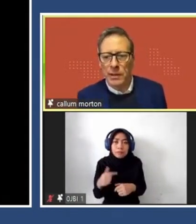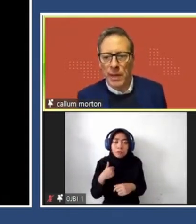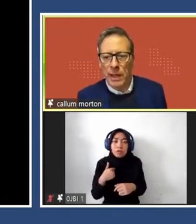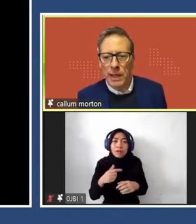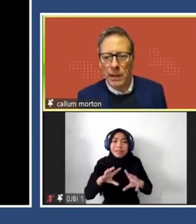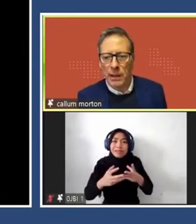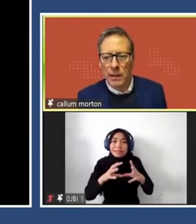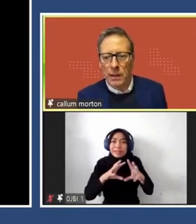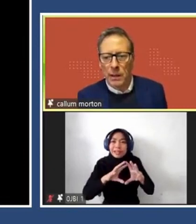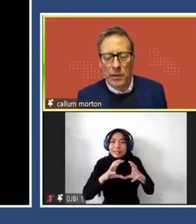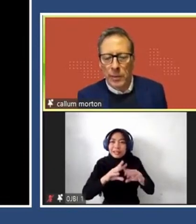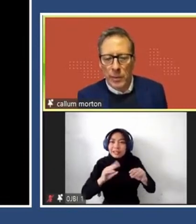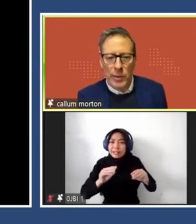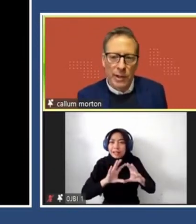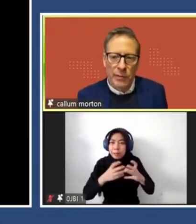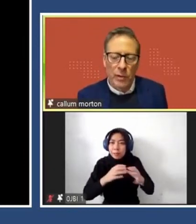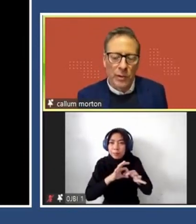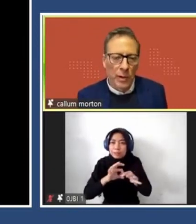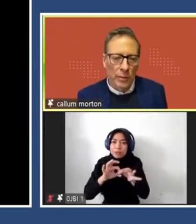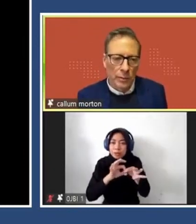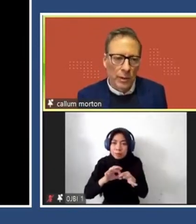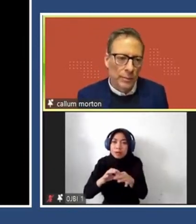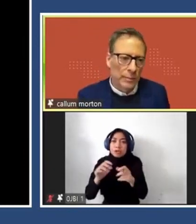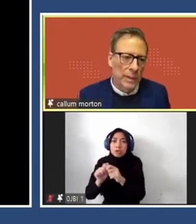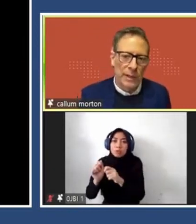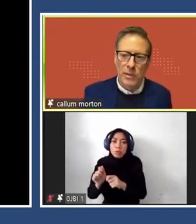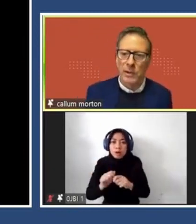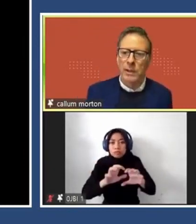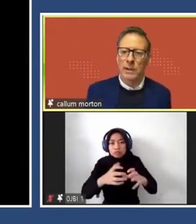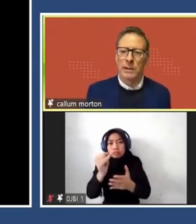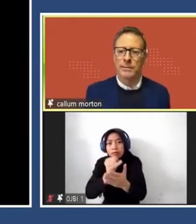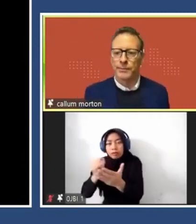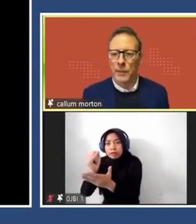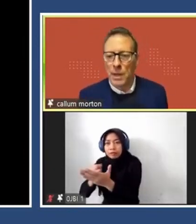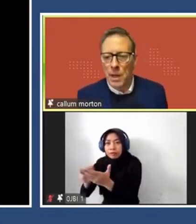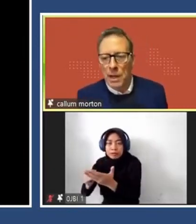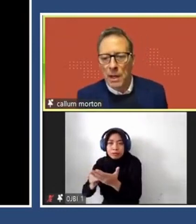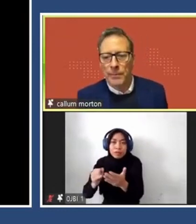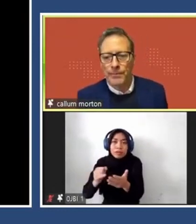30 years, making an incredible body of work. They're known internationally.